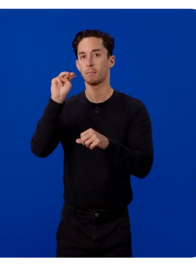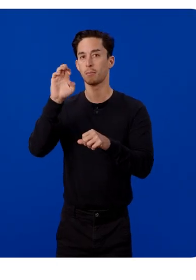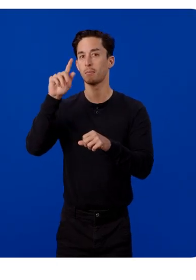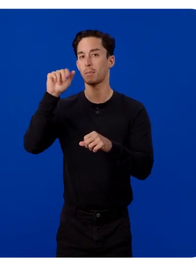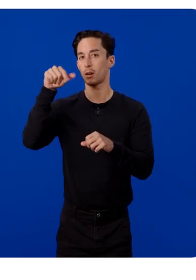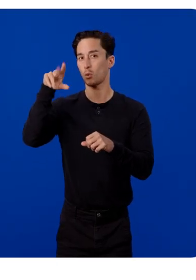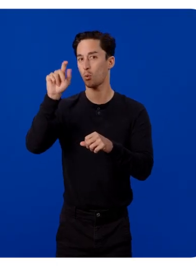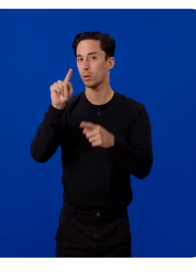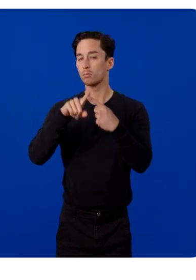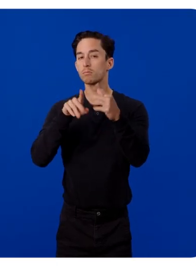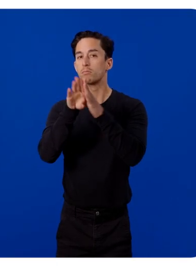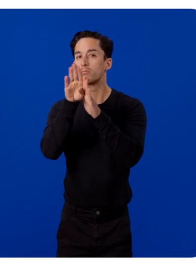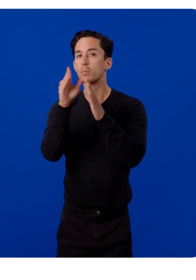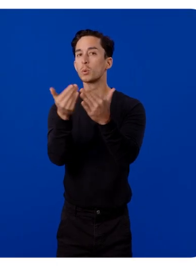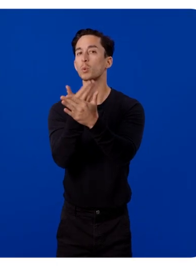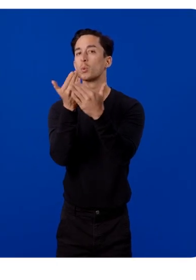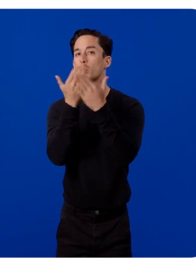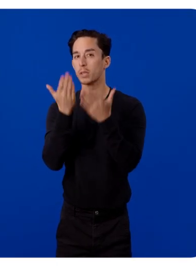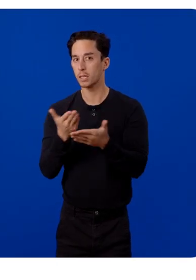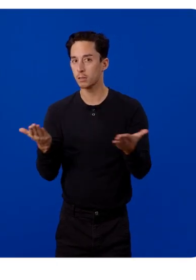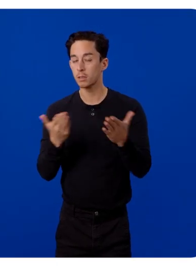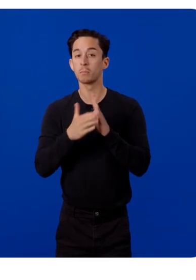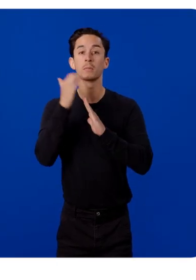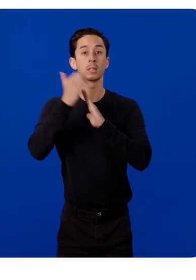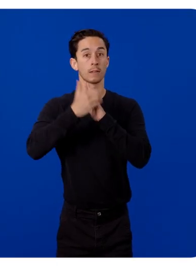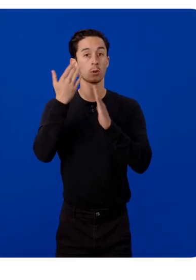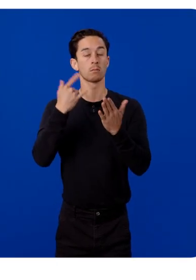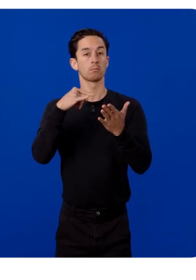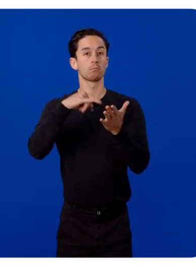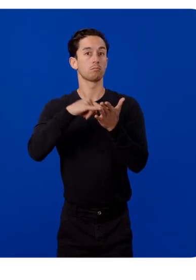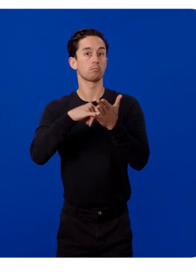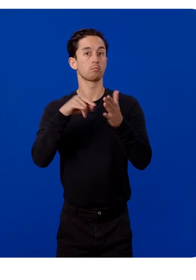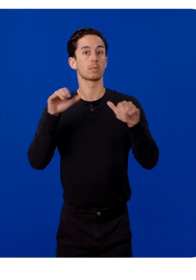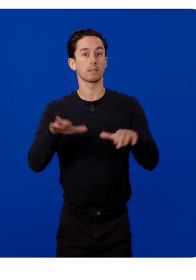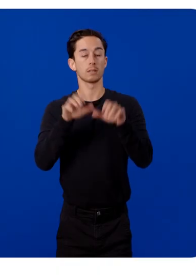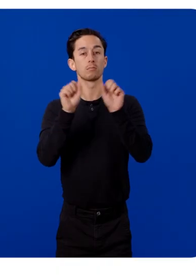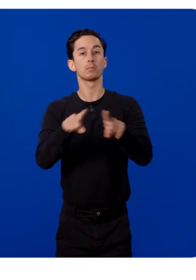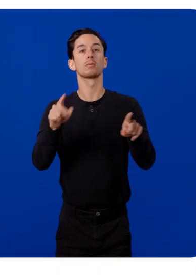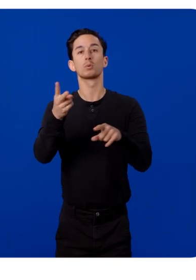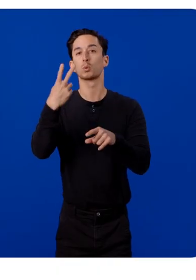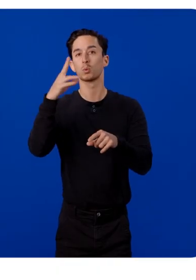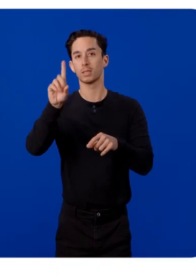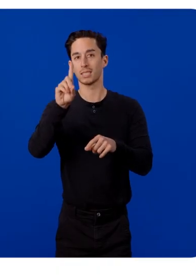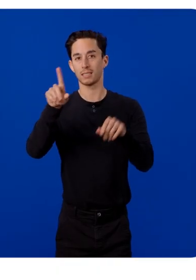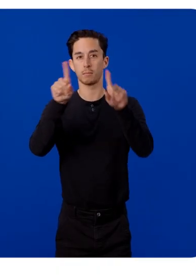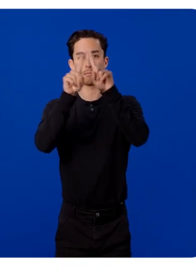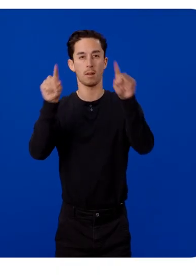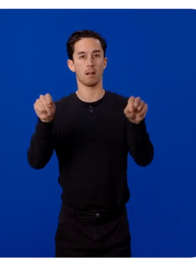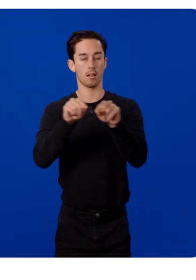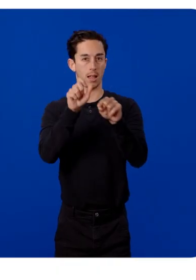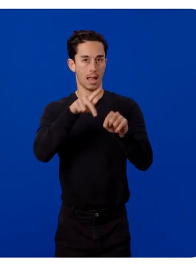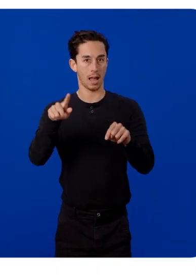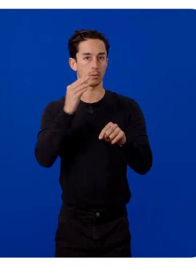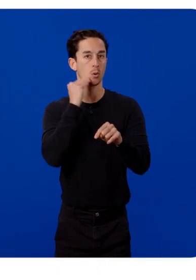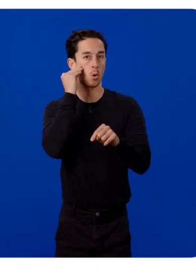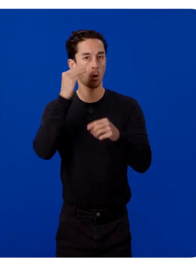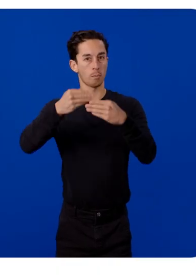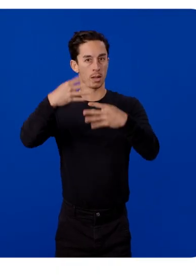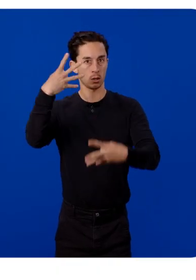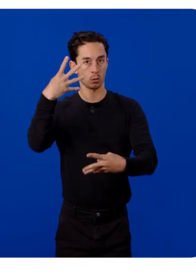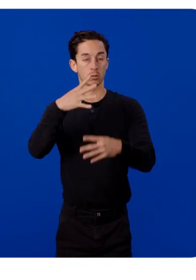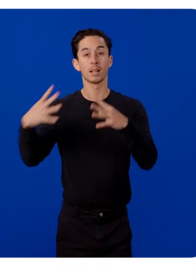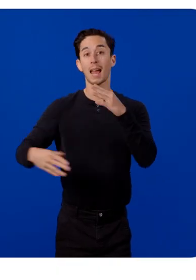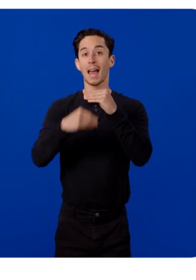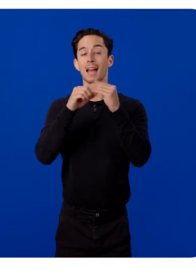MetaQuest to build something new. By default, Android activities launch as 2D panel apps in the home menu. Adding Spatial